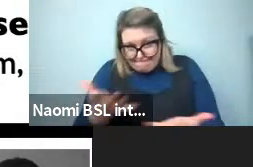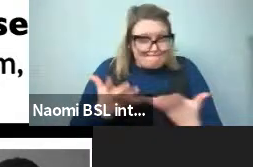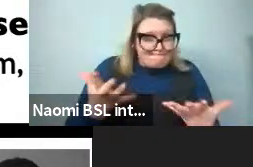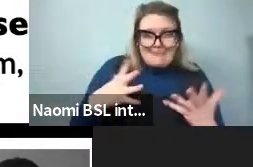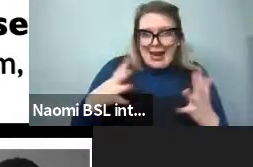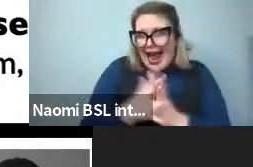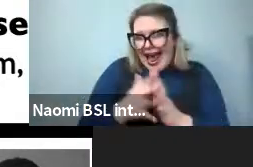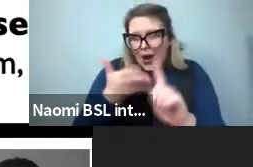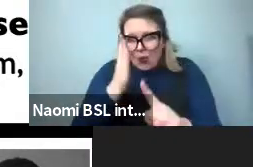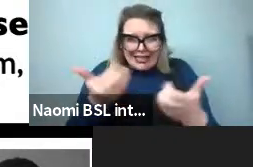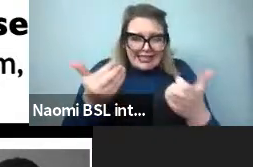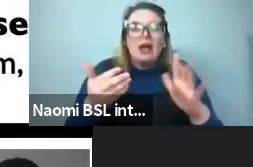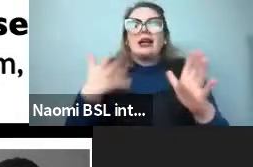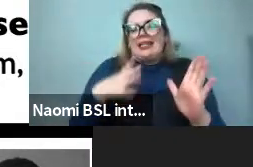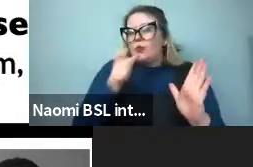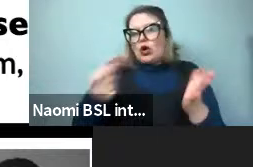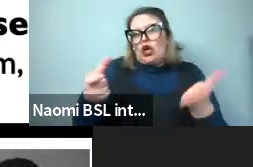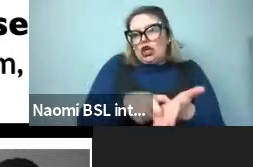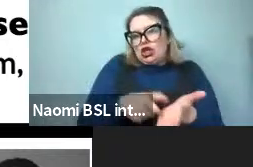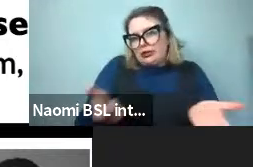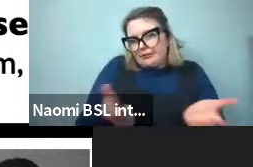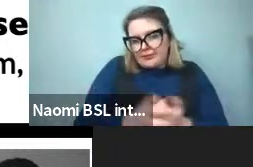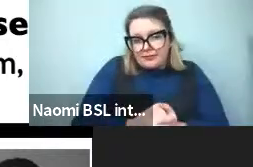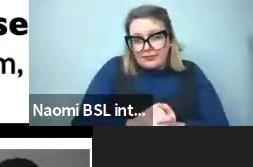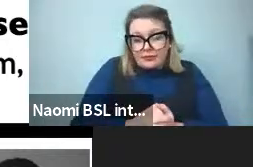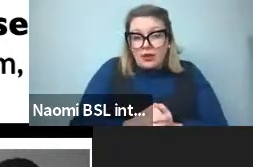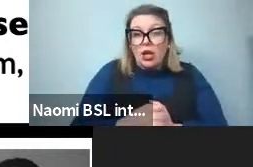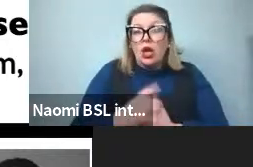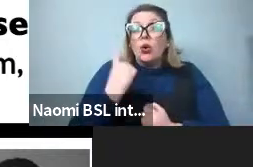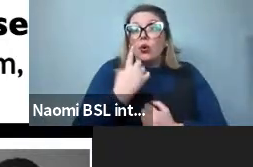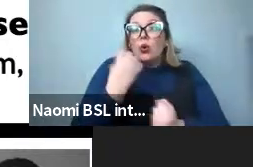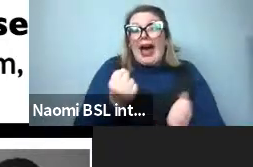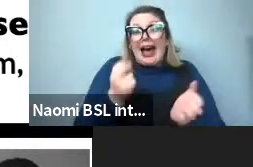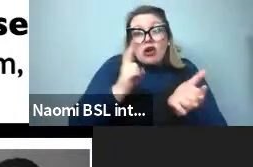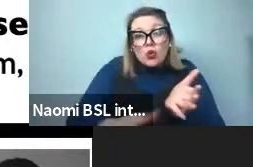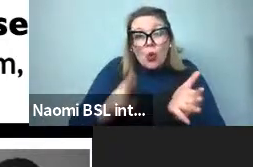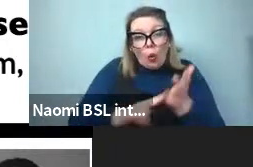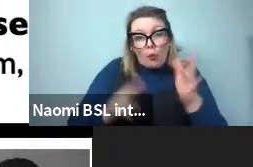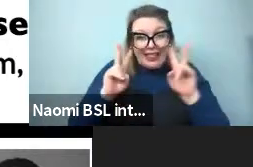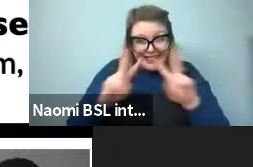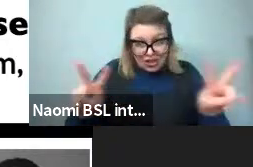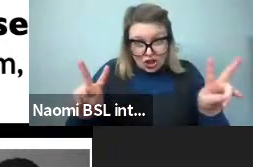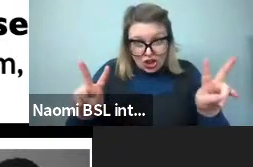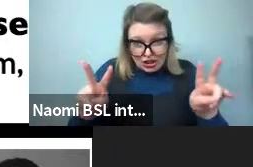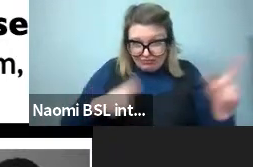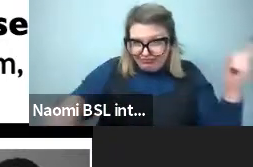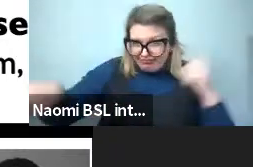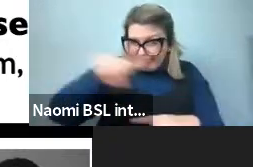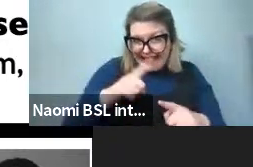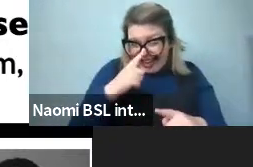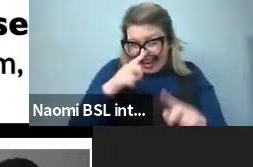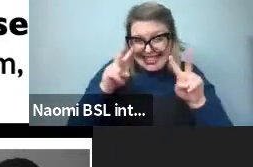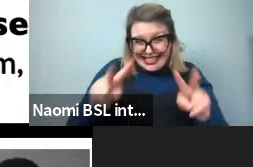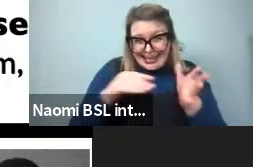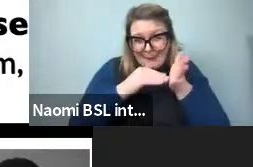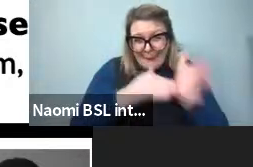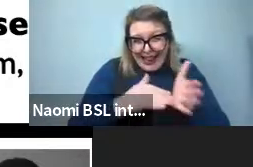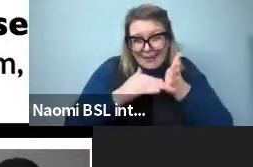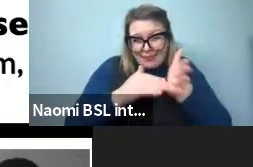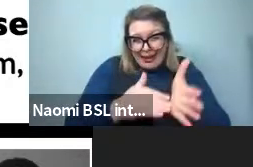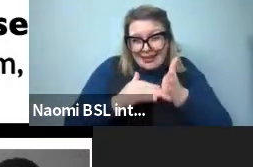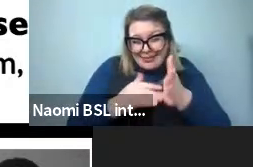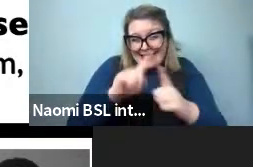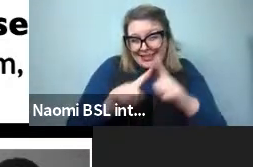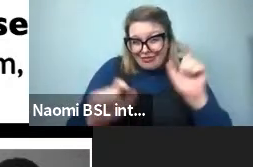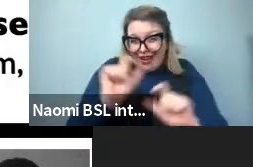So people with normal trichromatic vision can see literally millions of different colors, but our language system categorizes these